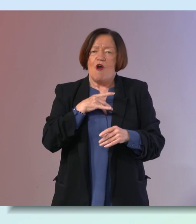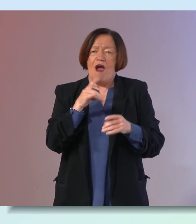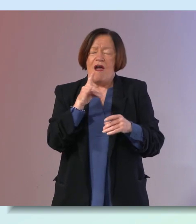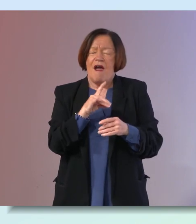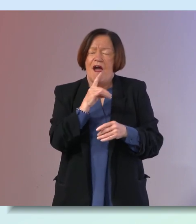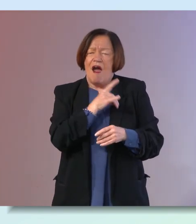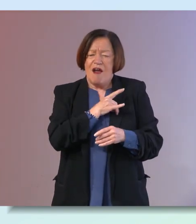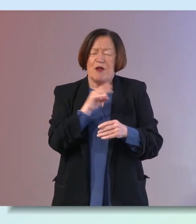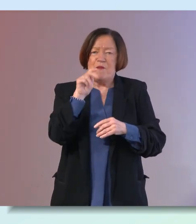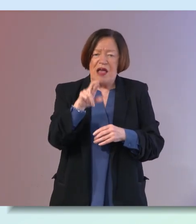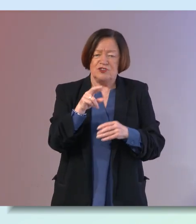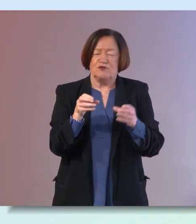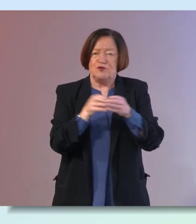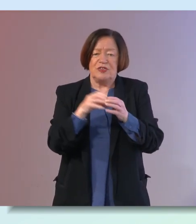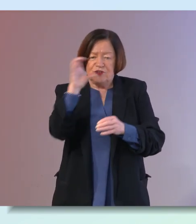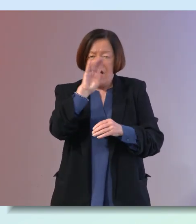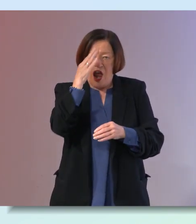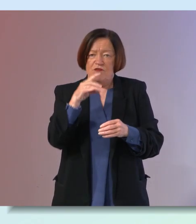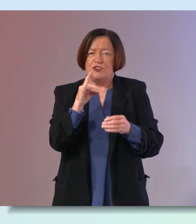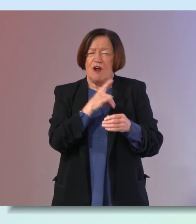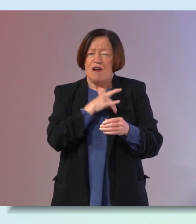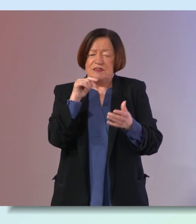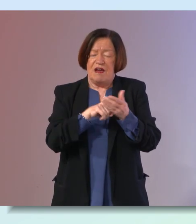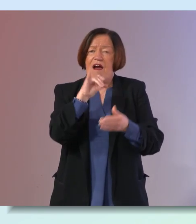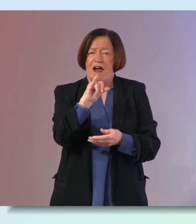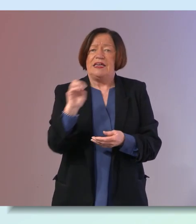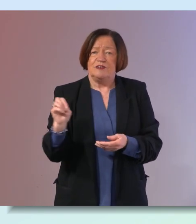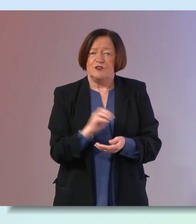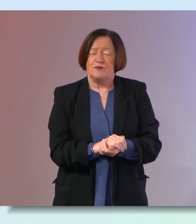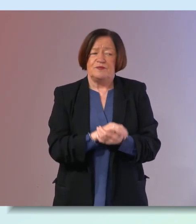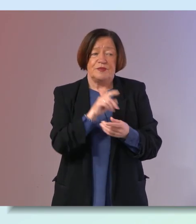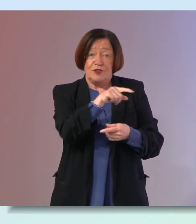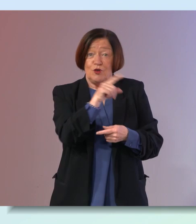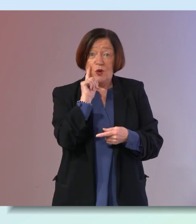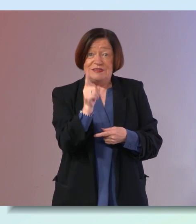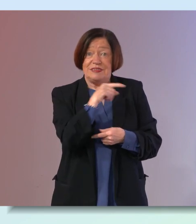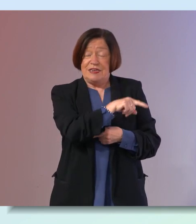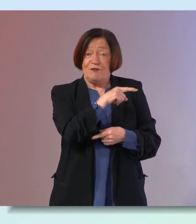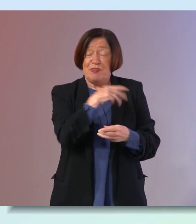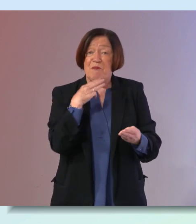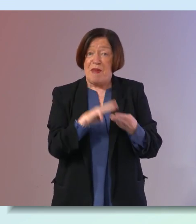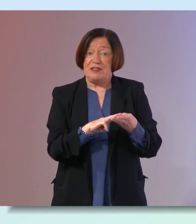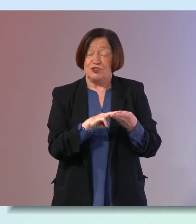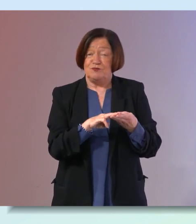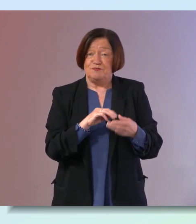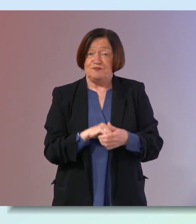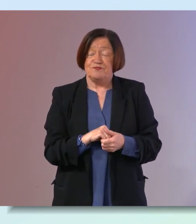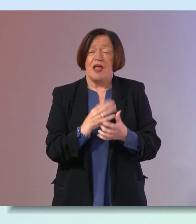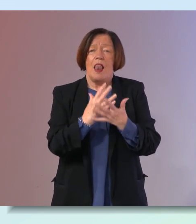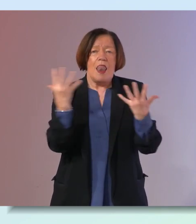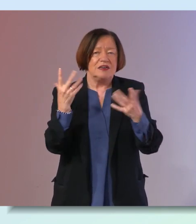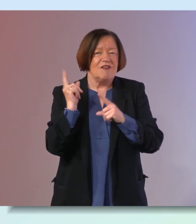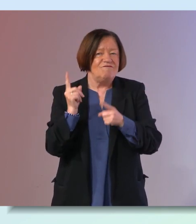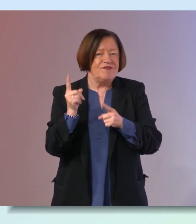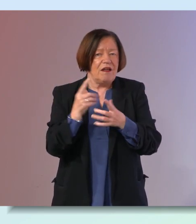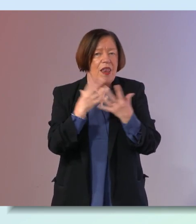movement see irishheart.ie so as you can see from the message there uh lots of advice